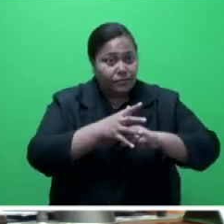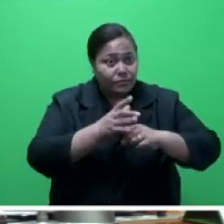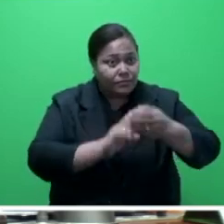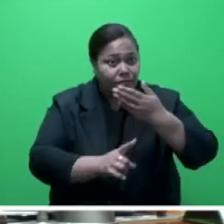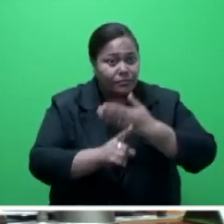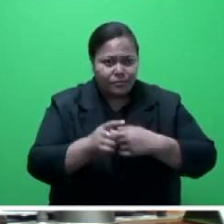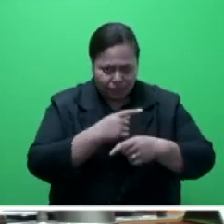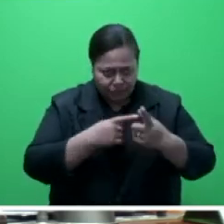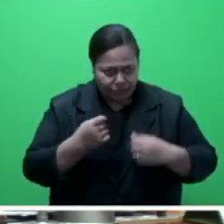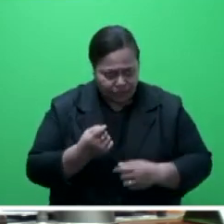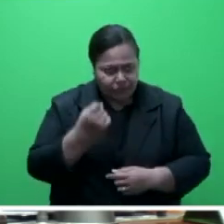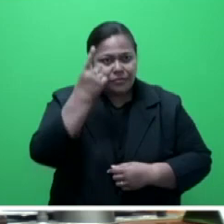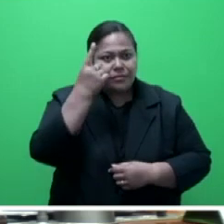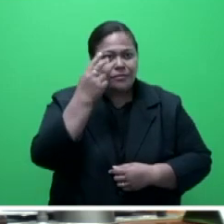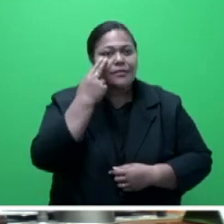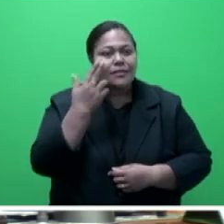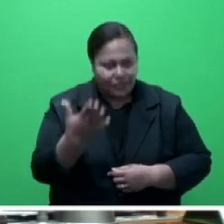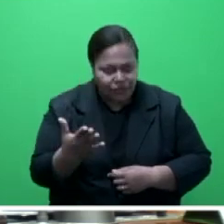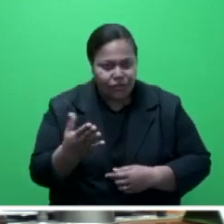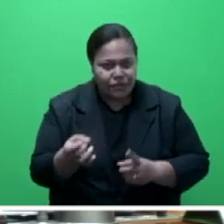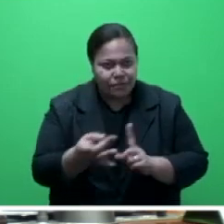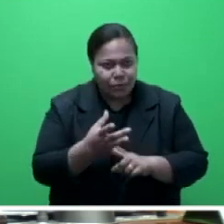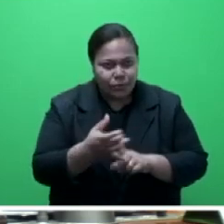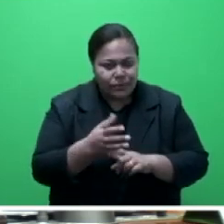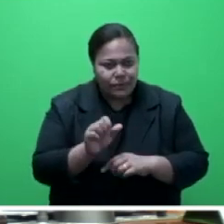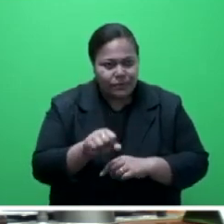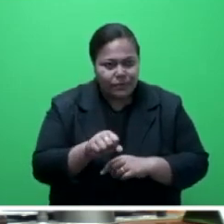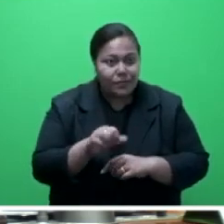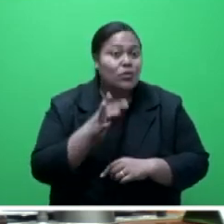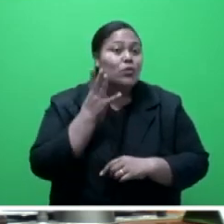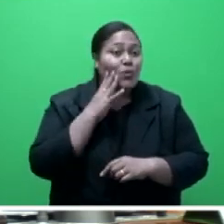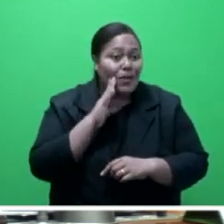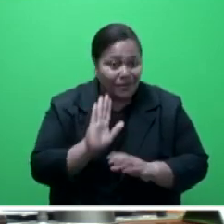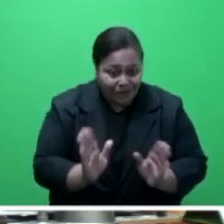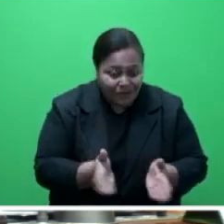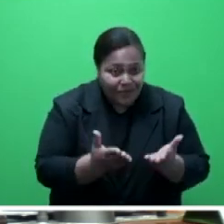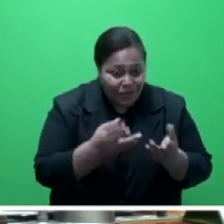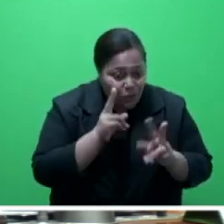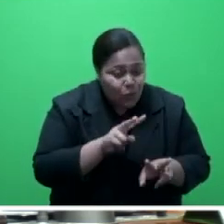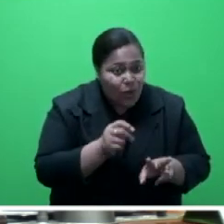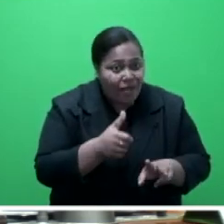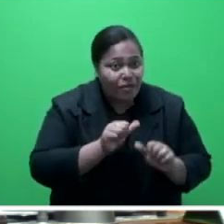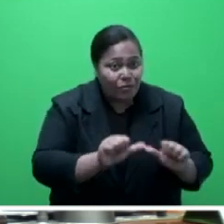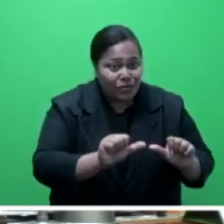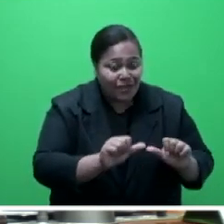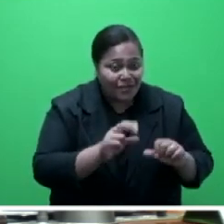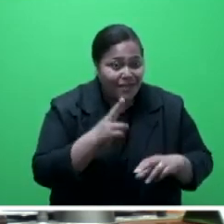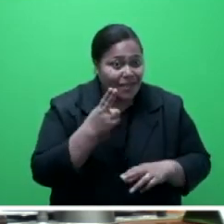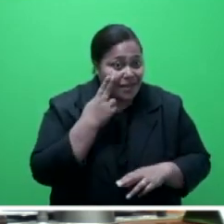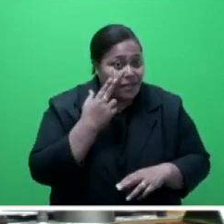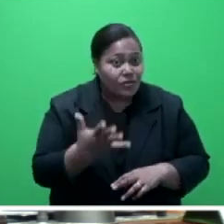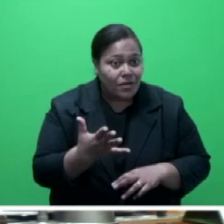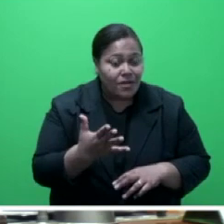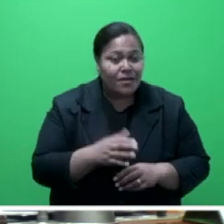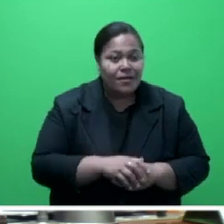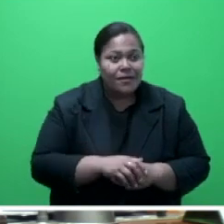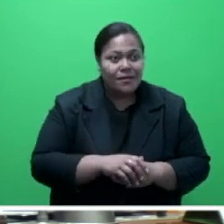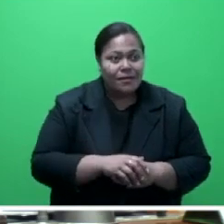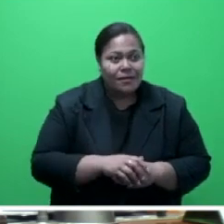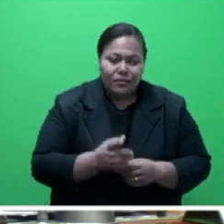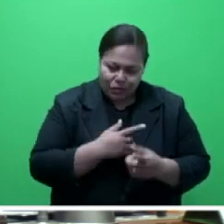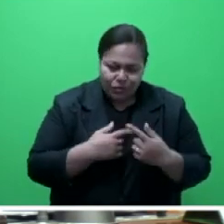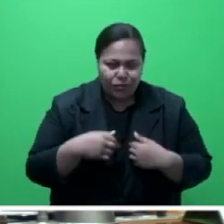realised that nature matters. And if we infringe on nature, zoonotic diseases are possible with devastating socioeconomic